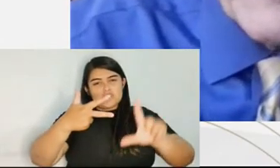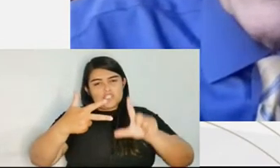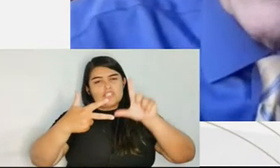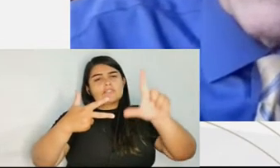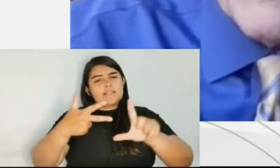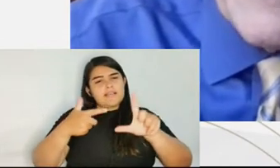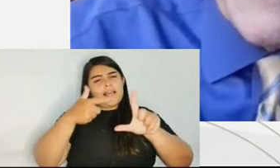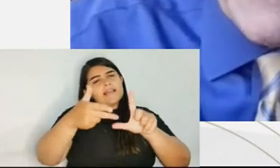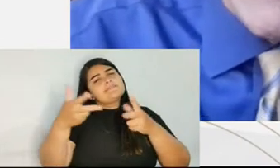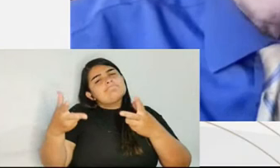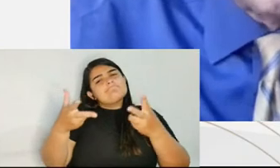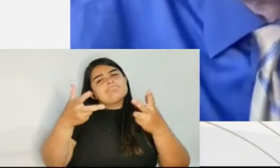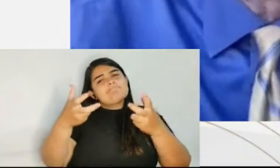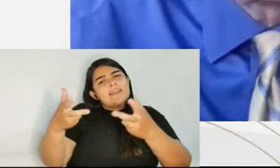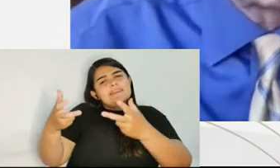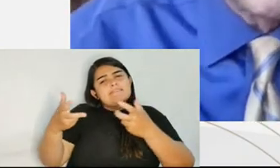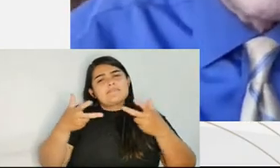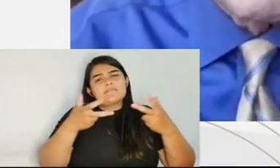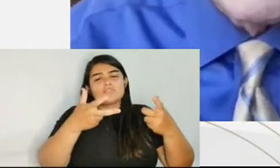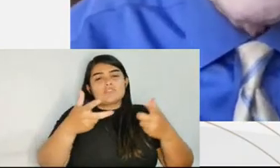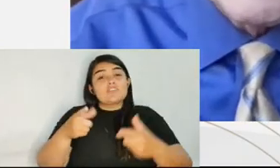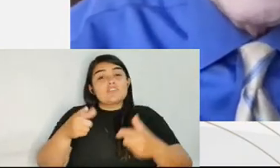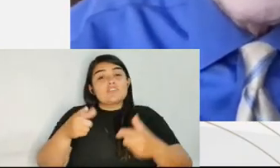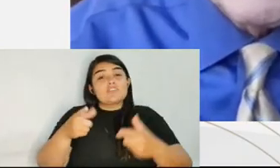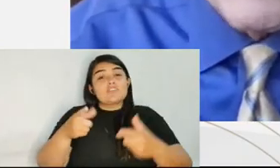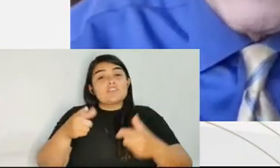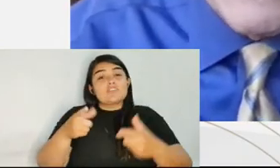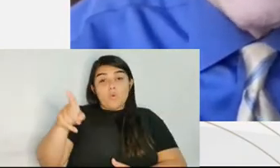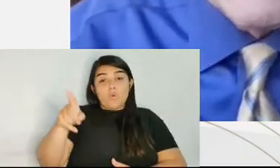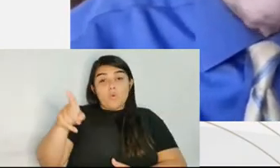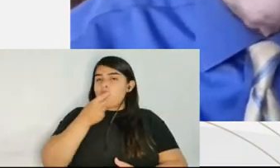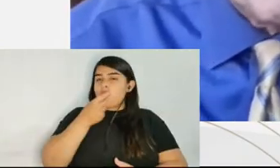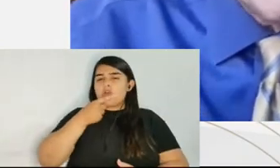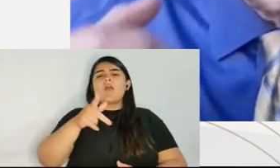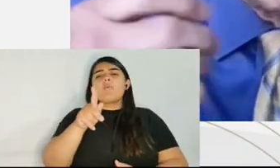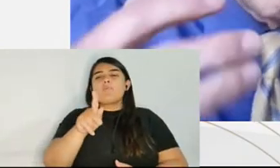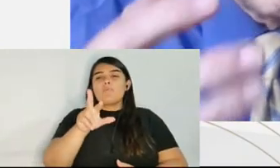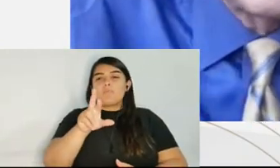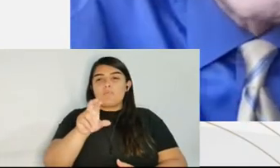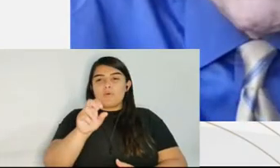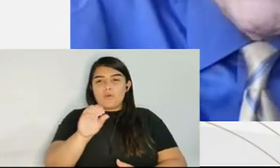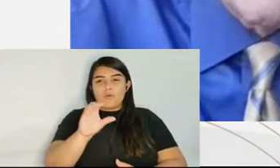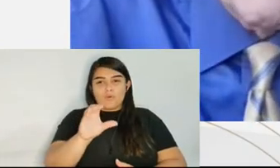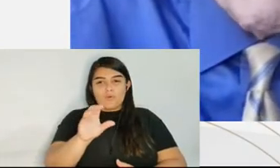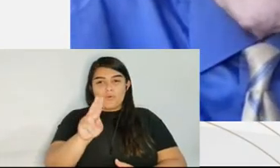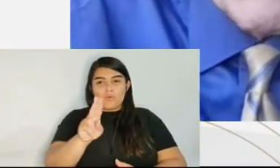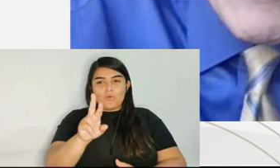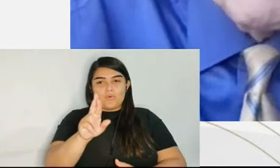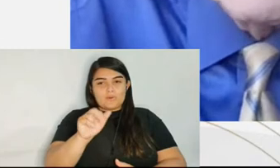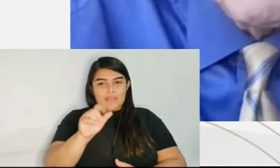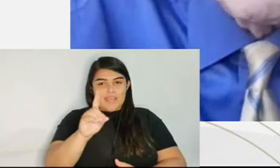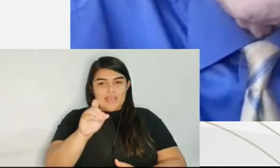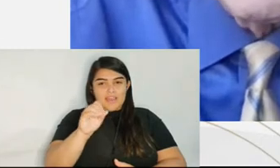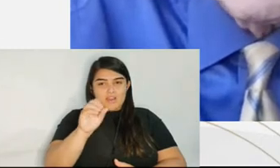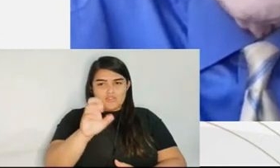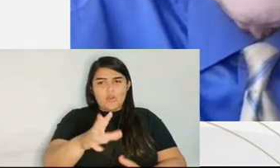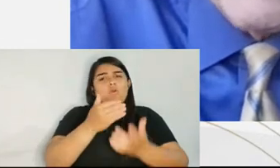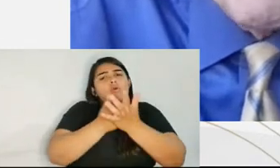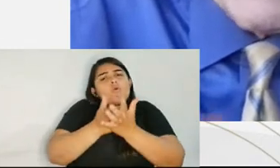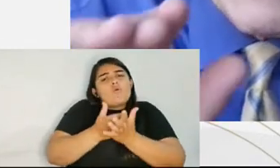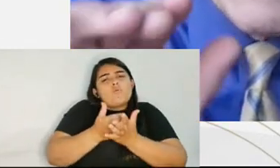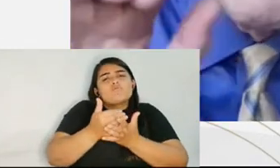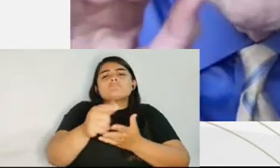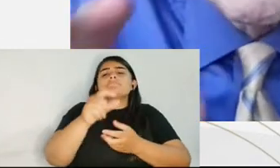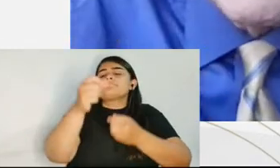Huntington, the prosecutor, and hauled him before the legislature and said, we wrote these laws, we prescribed these penalties,